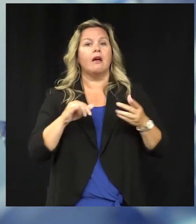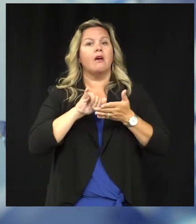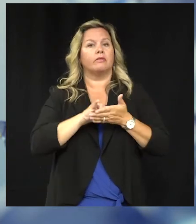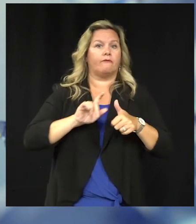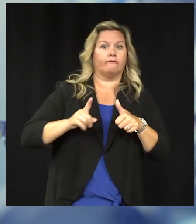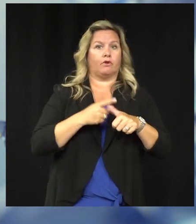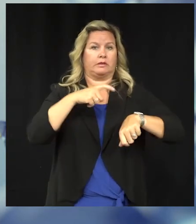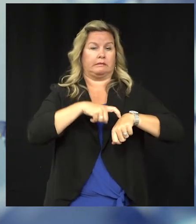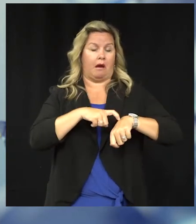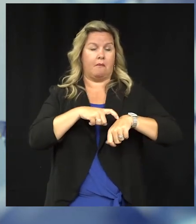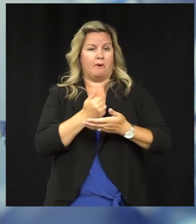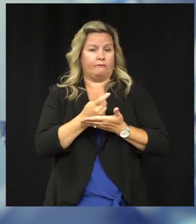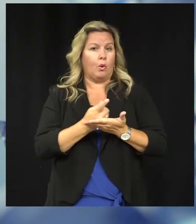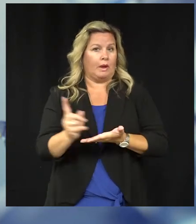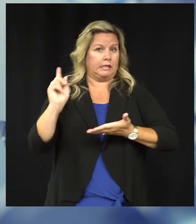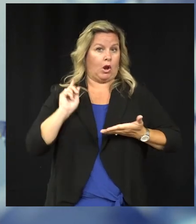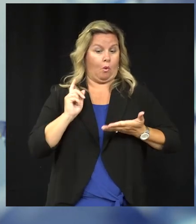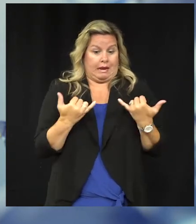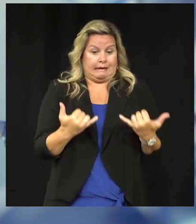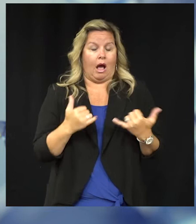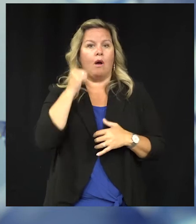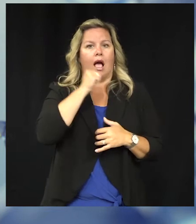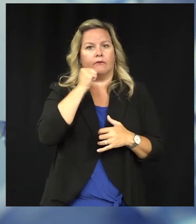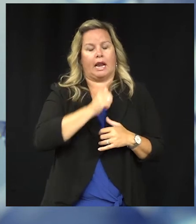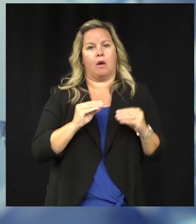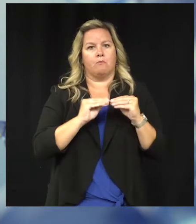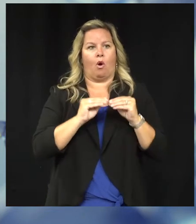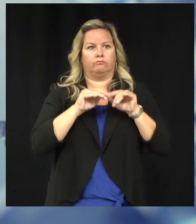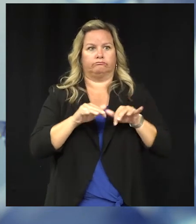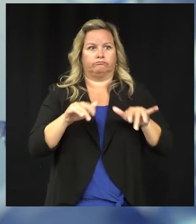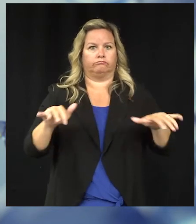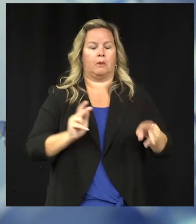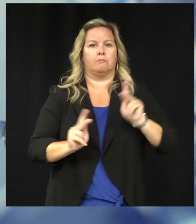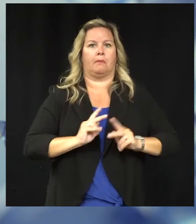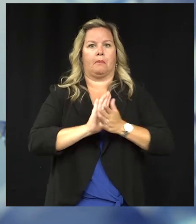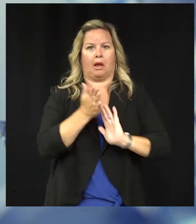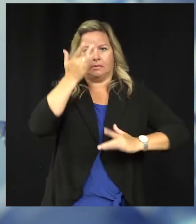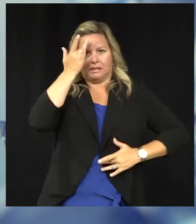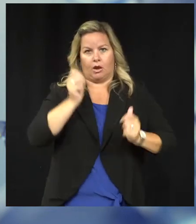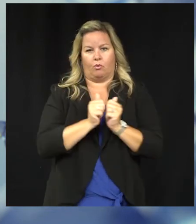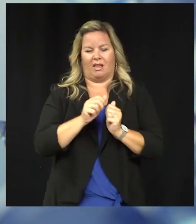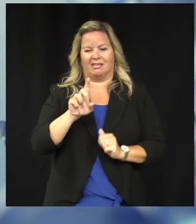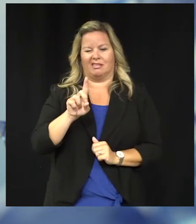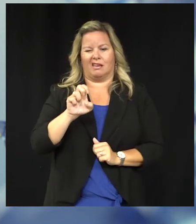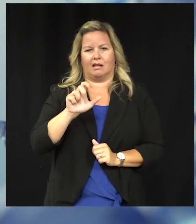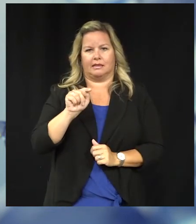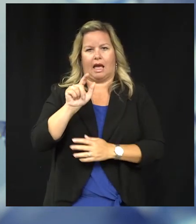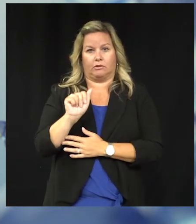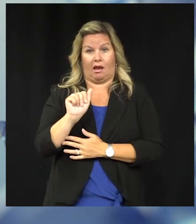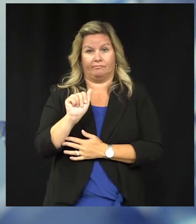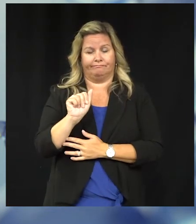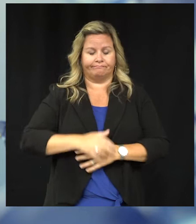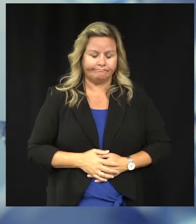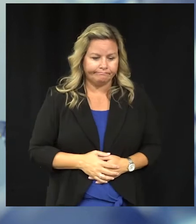and now we're seeing new reports almost every day of more cases of Delta variant here in Kent County. So that's all very concerning.